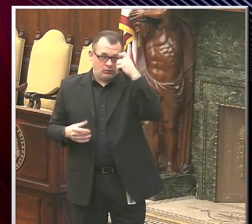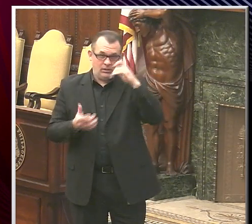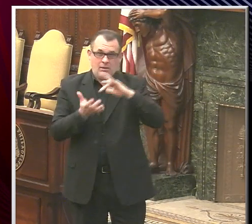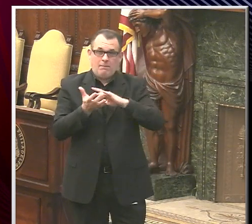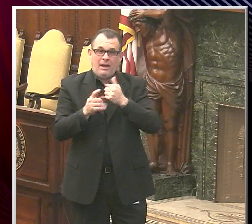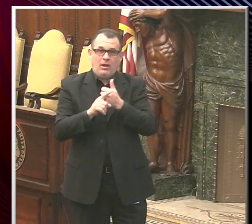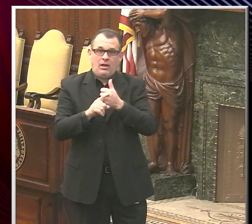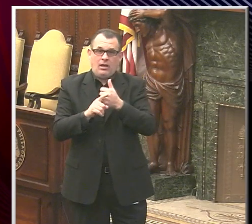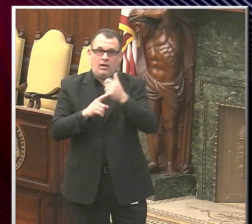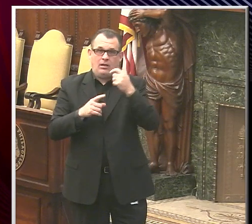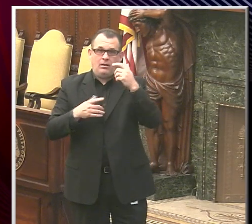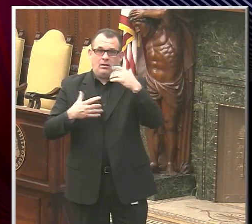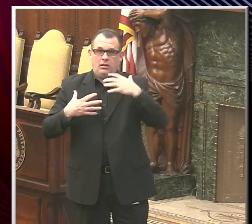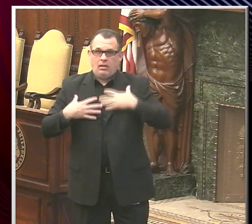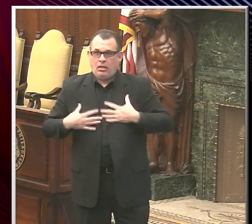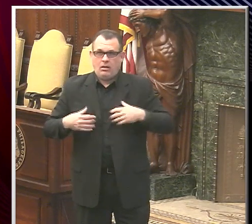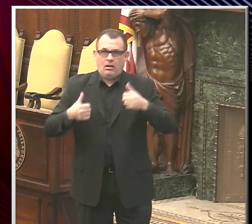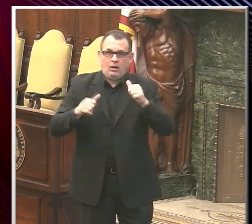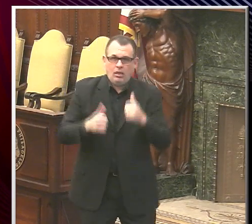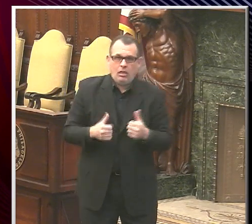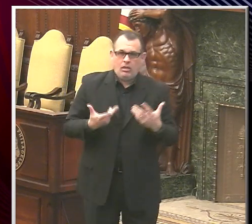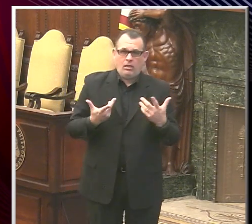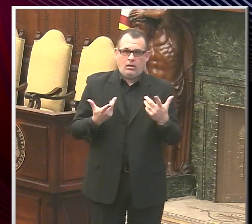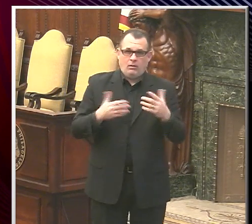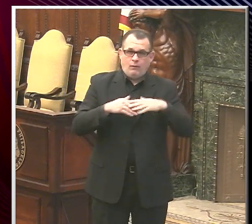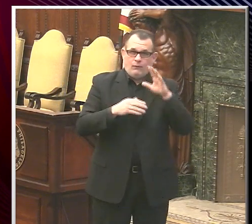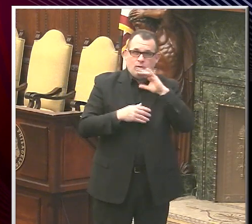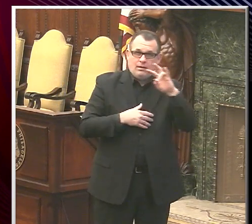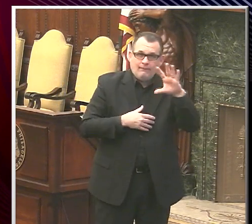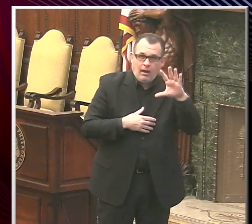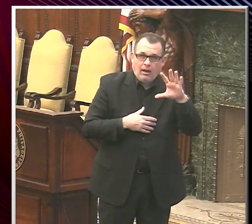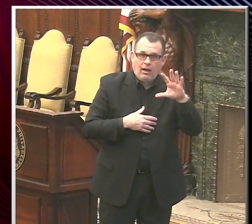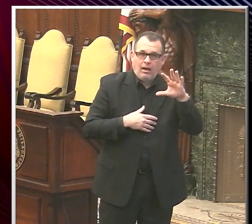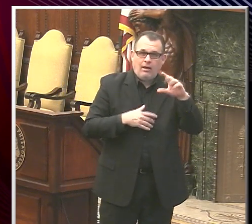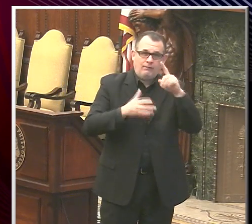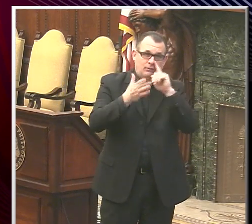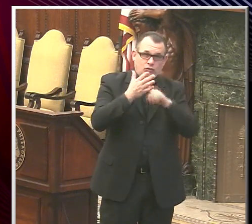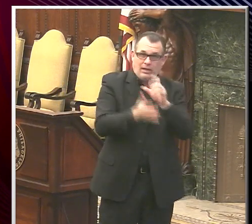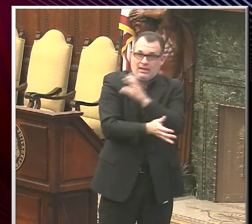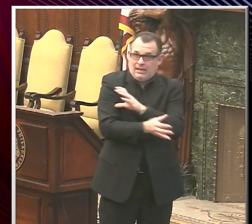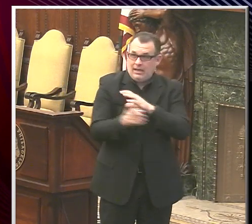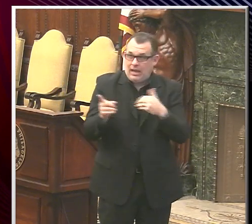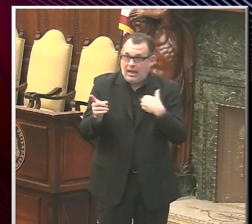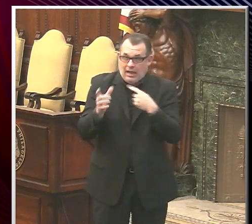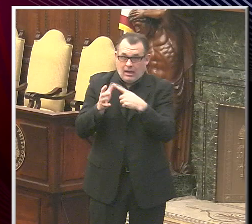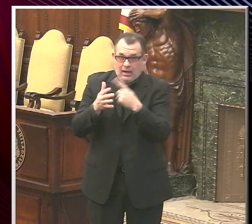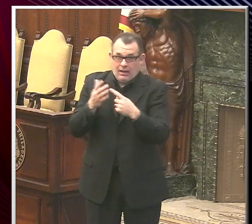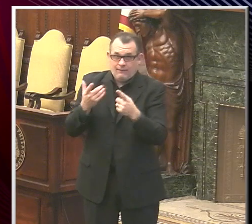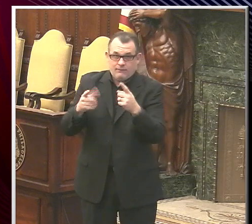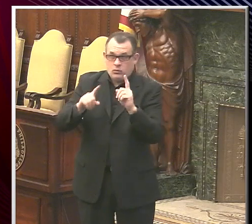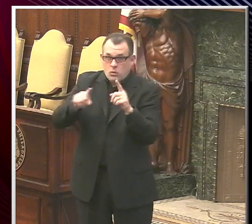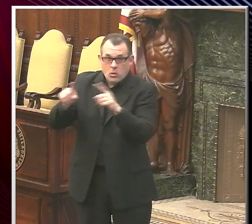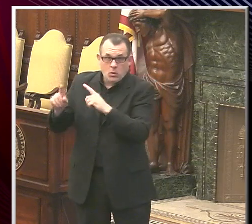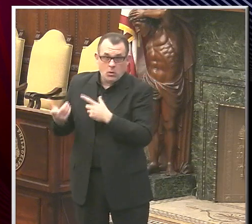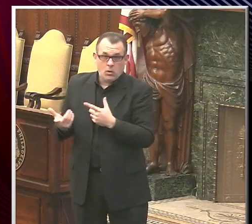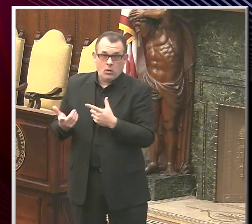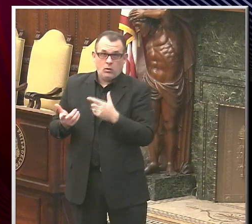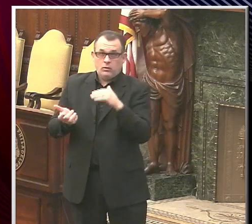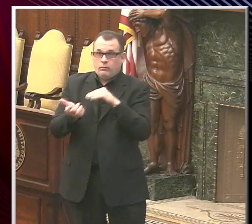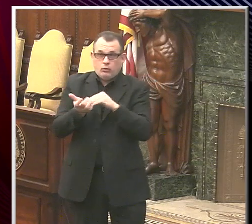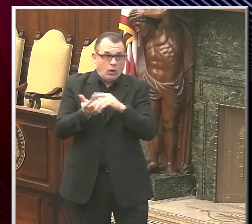qualifies you, or you're over the age of 75, check the clinic where you receive your medical care, or the health system where you receive your medical care.